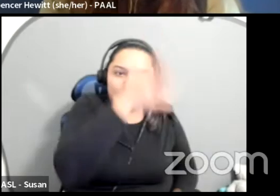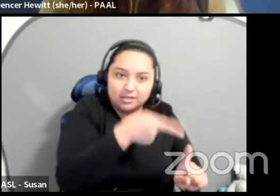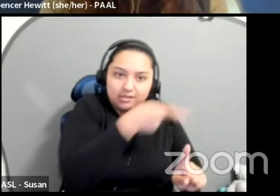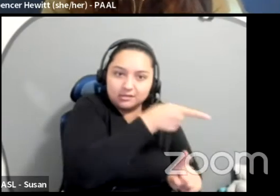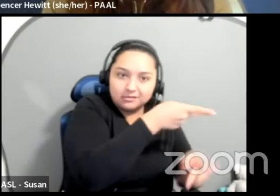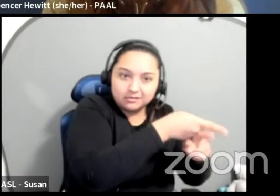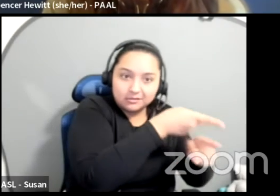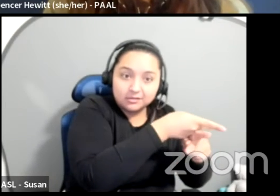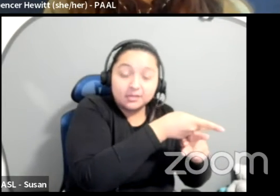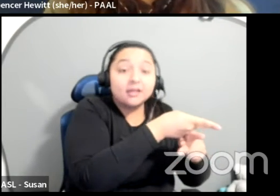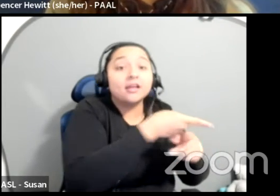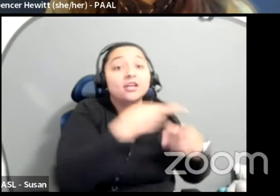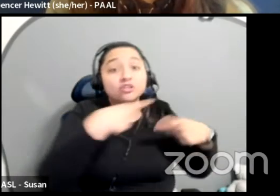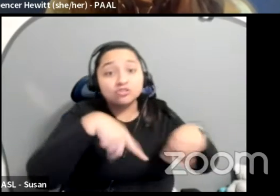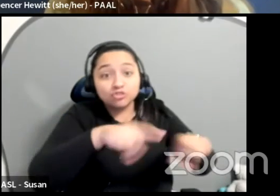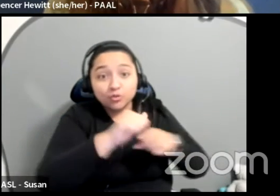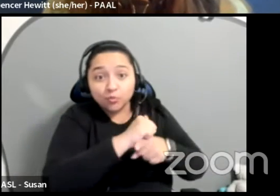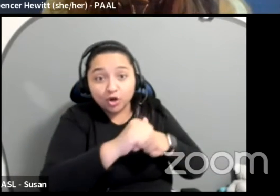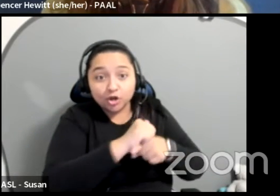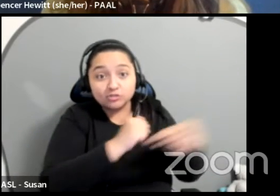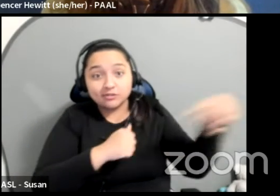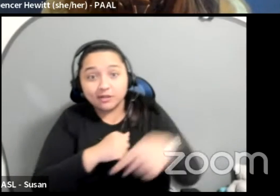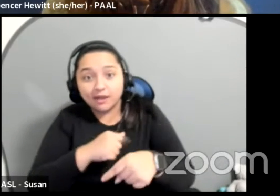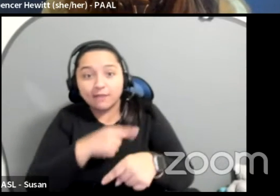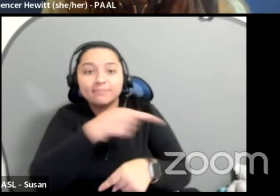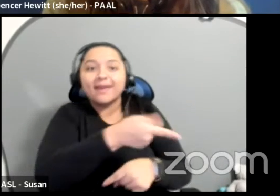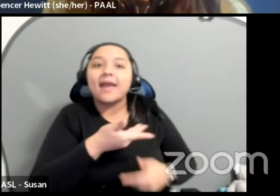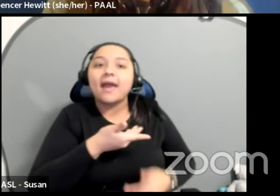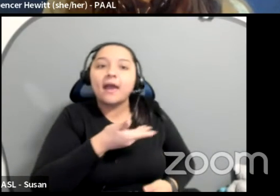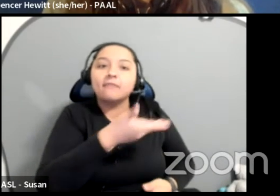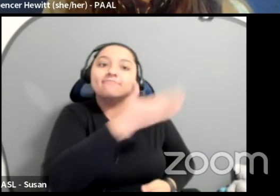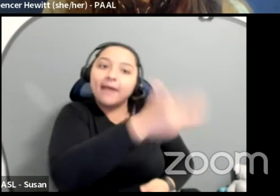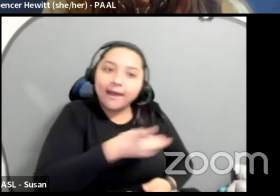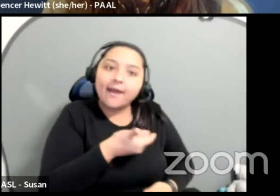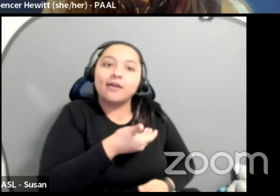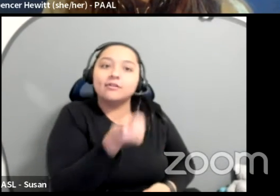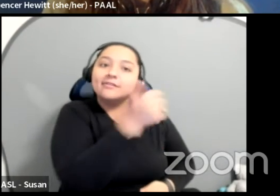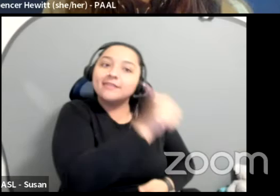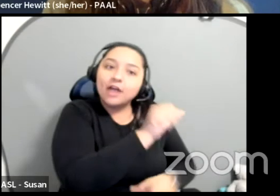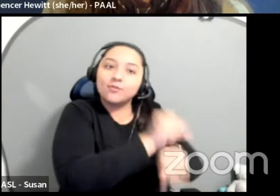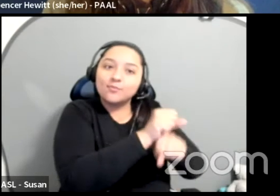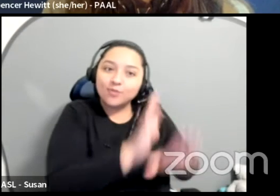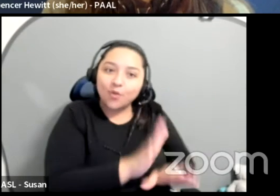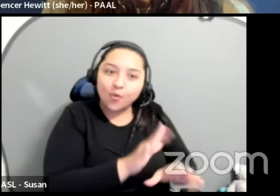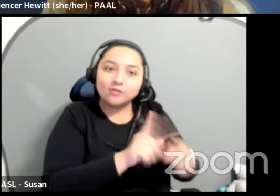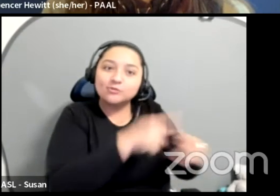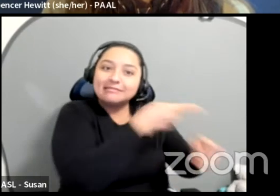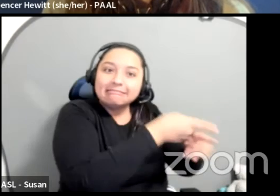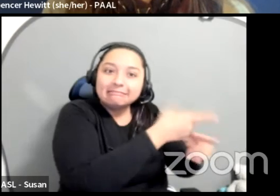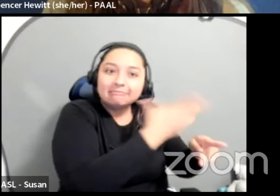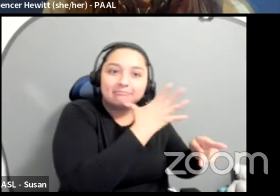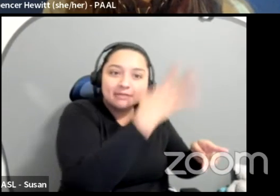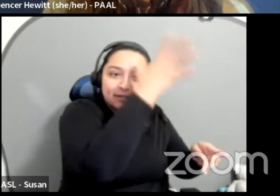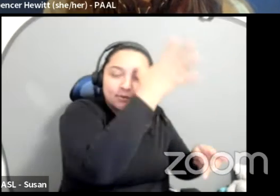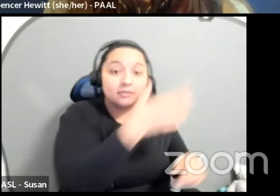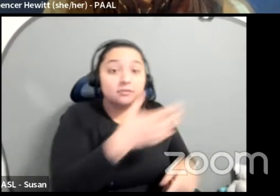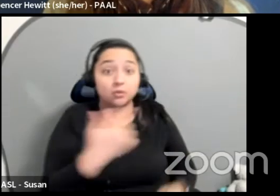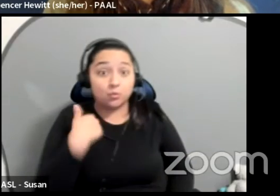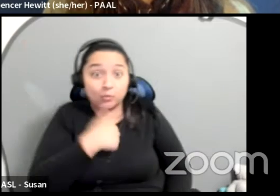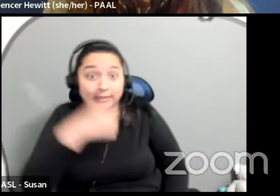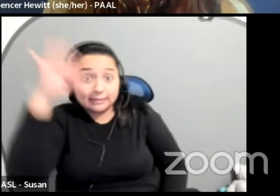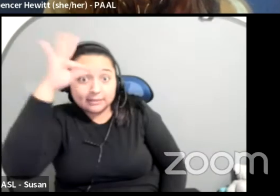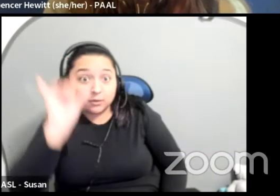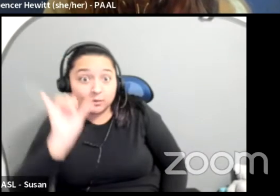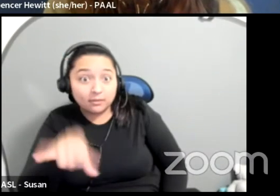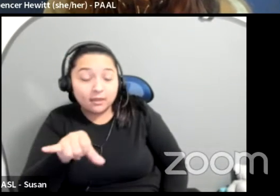they were hiring somebody to be with their parents. And we didn't know at all that this was a thing. And this member identified themselves through the survey.